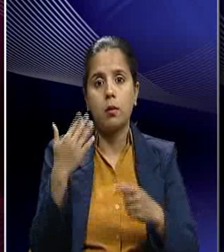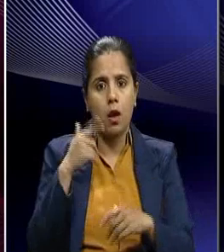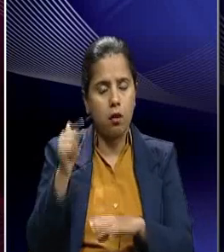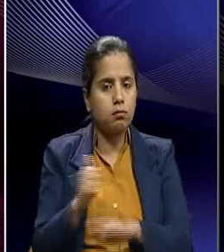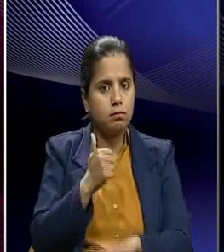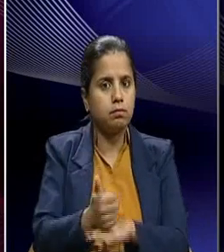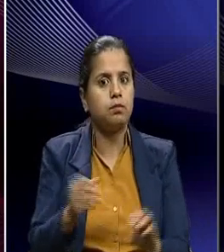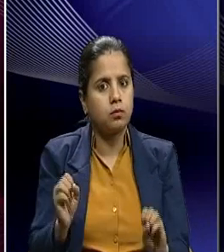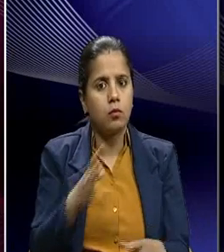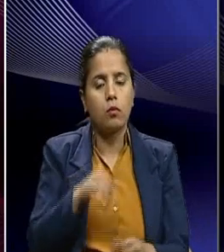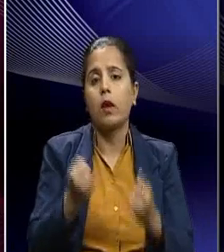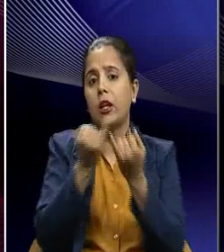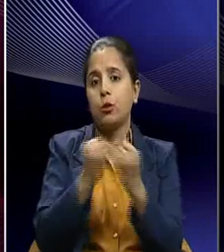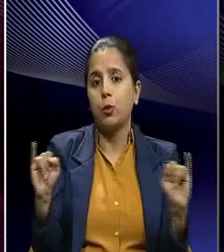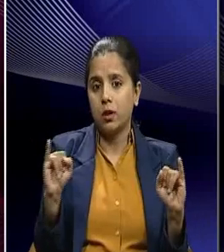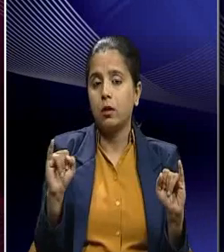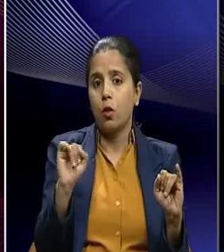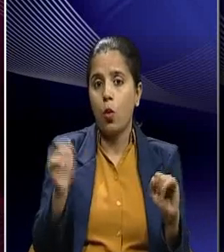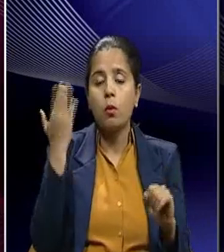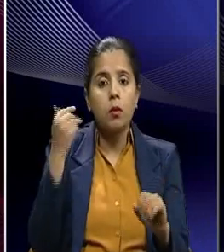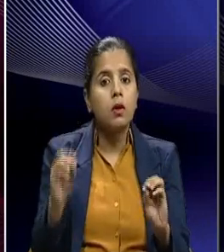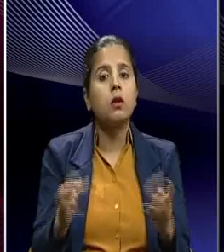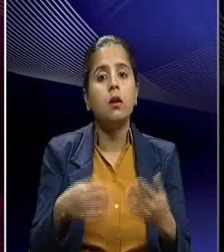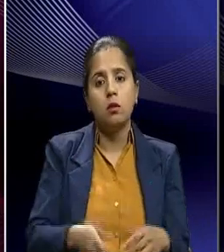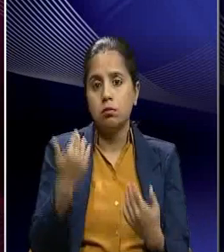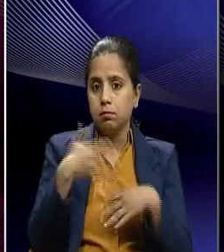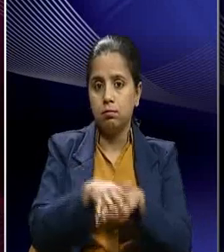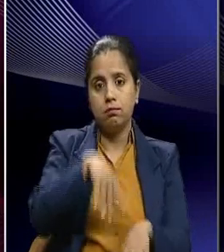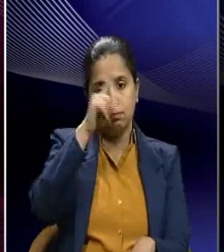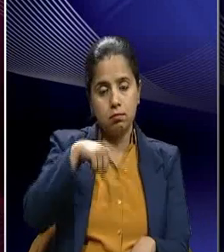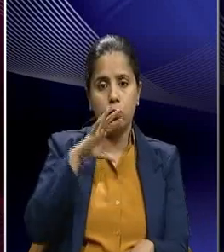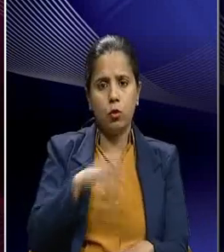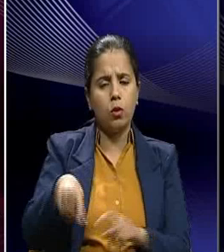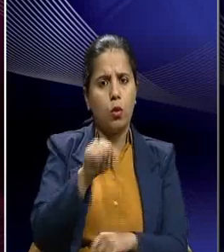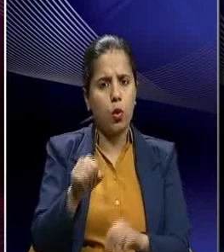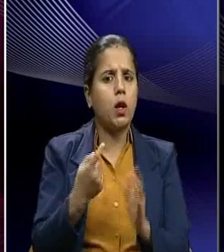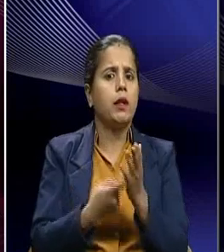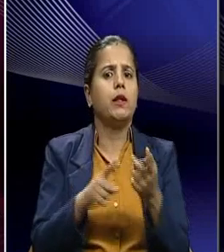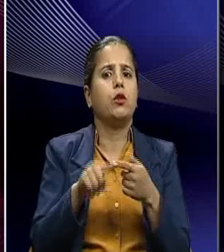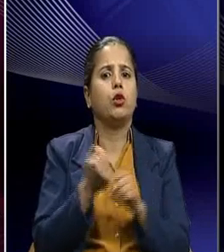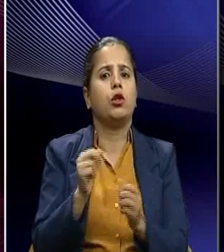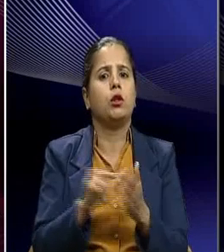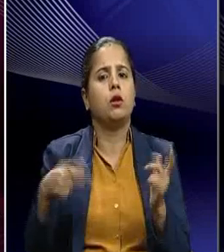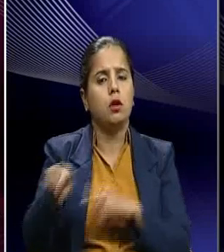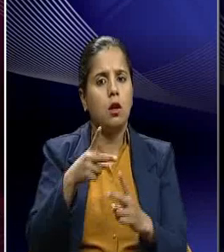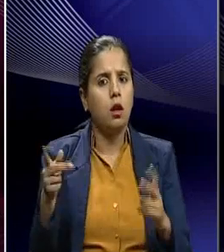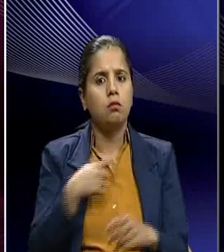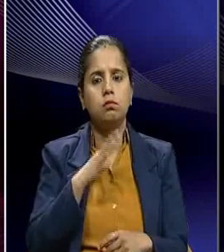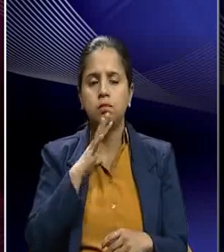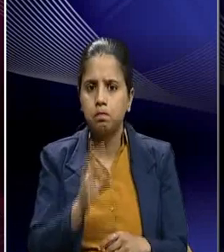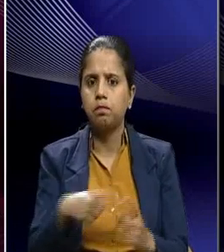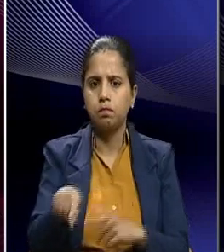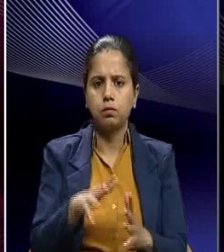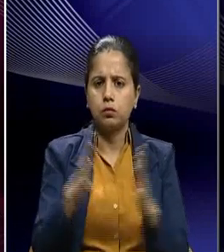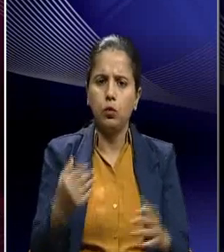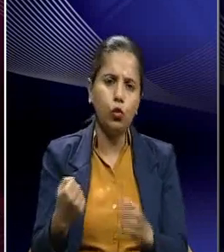of an independent integrated India wherein the regional loyalties they were being overshadowed by desire to build a